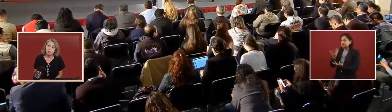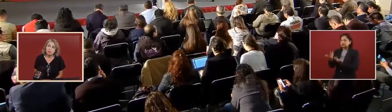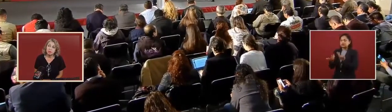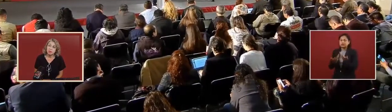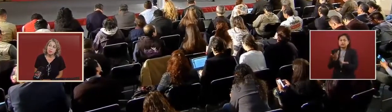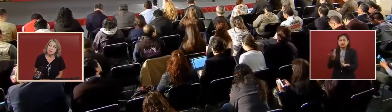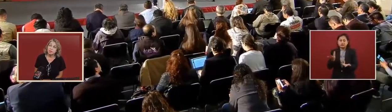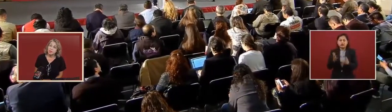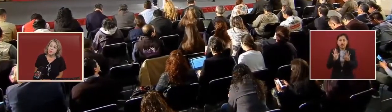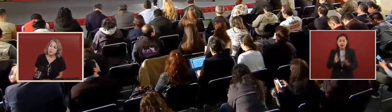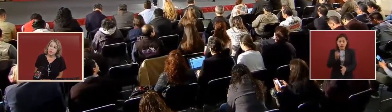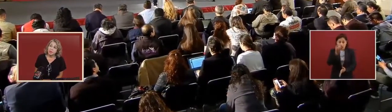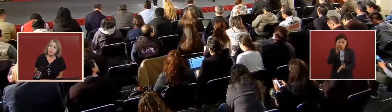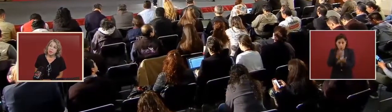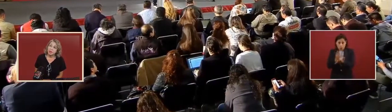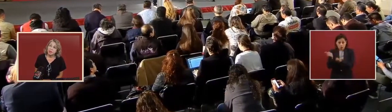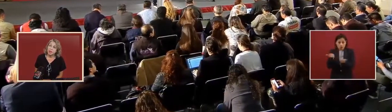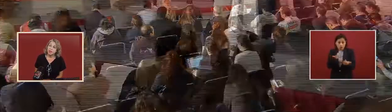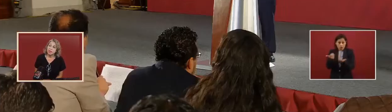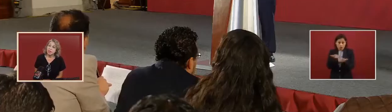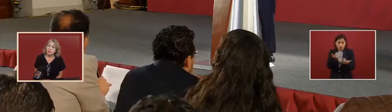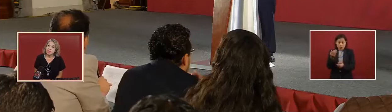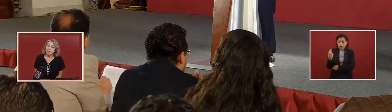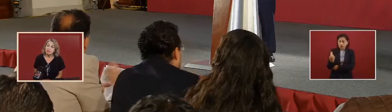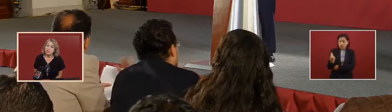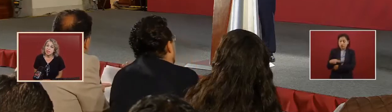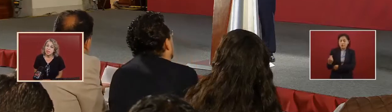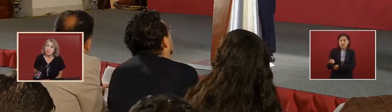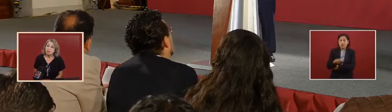and they have a technical contraband